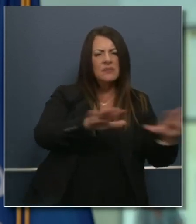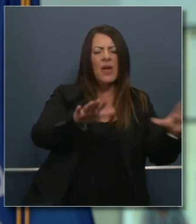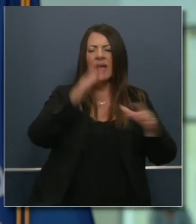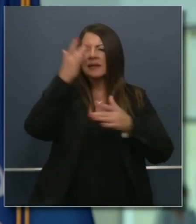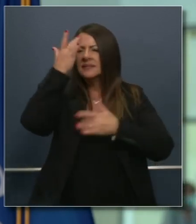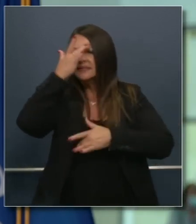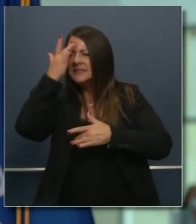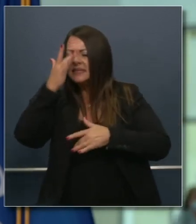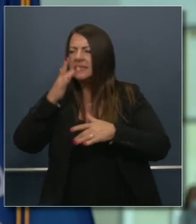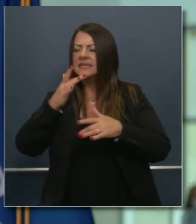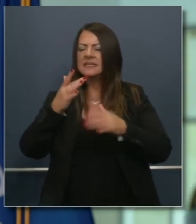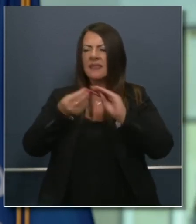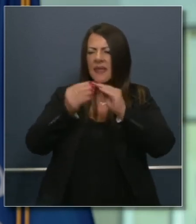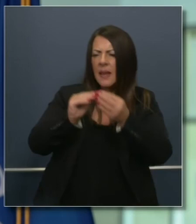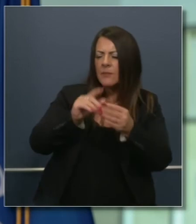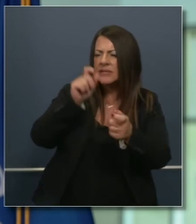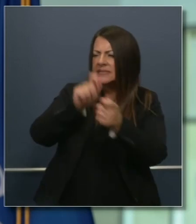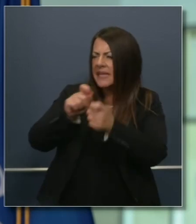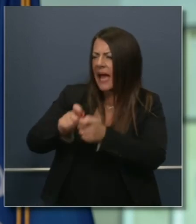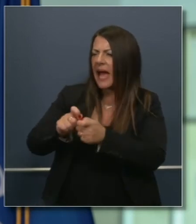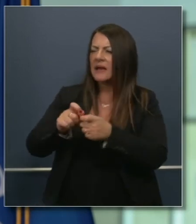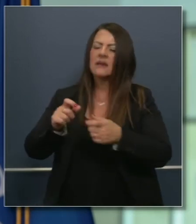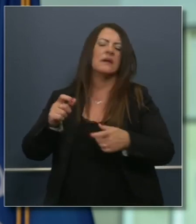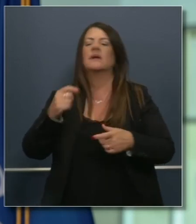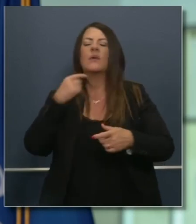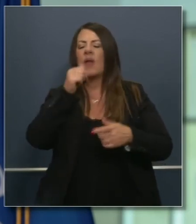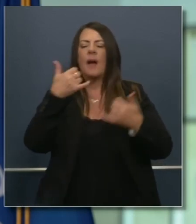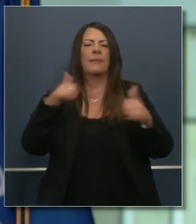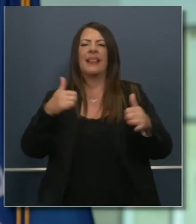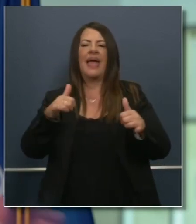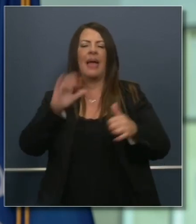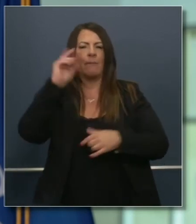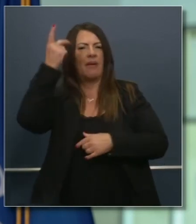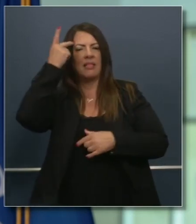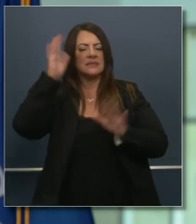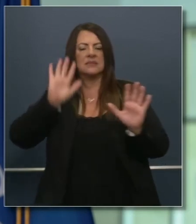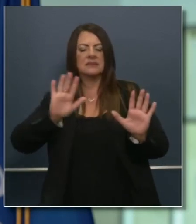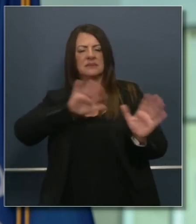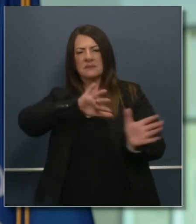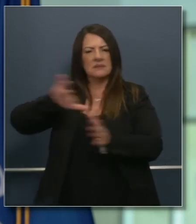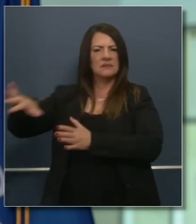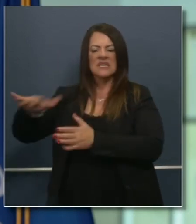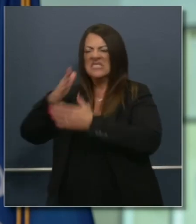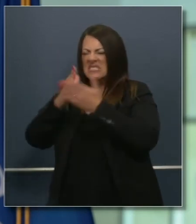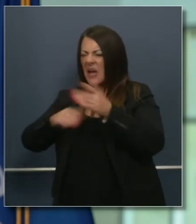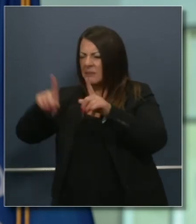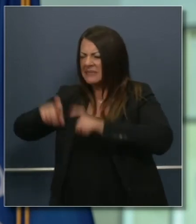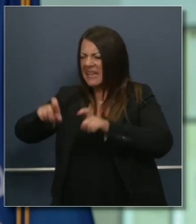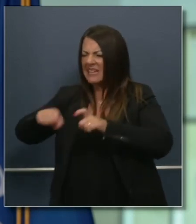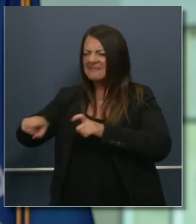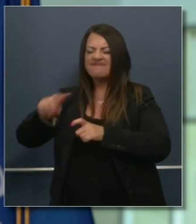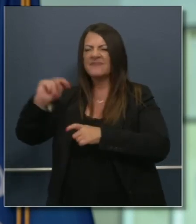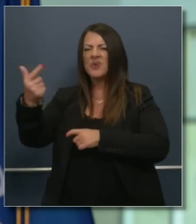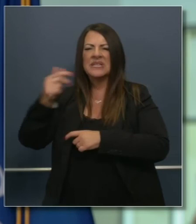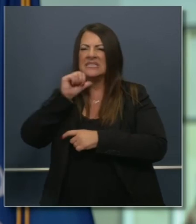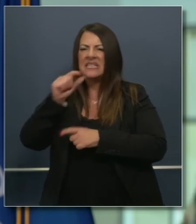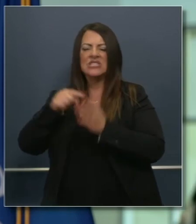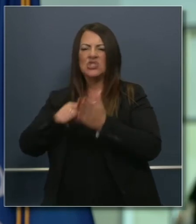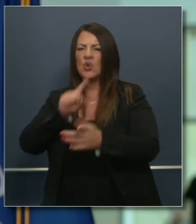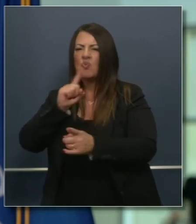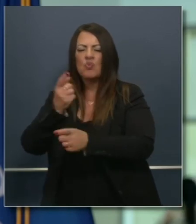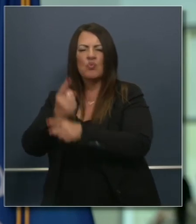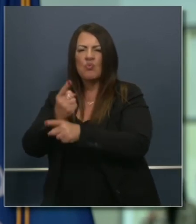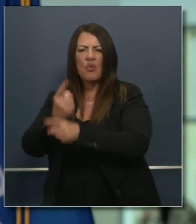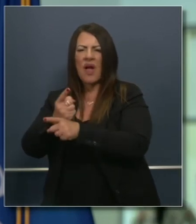this disease? We're not shying away from that. We're not playing in the political frame that somehow tests are bad because they will, by definition, show a